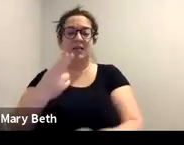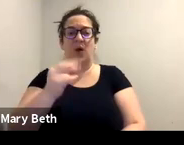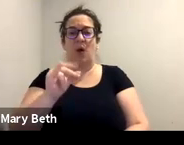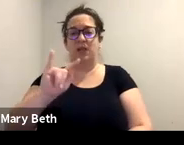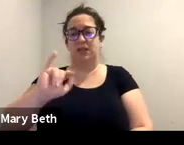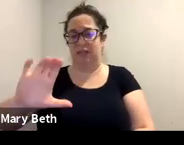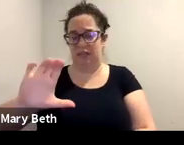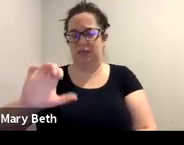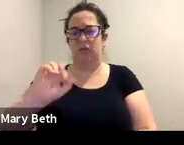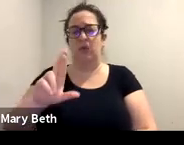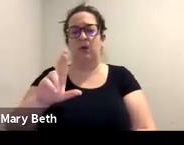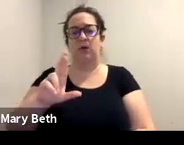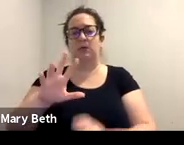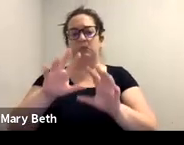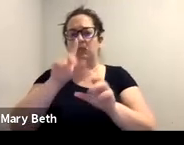survivors?